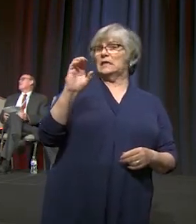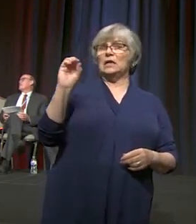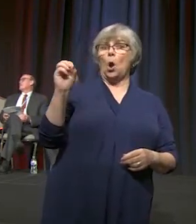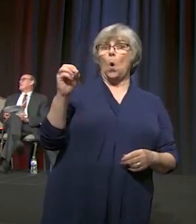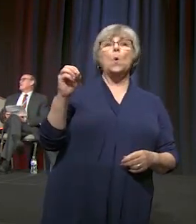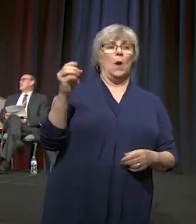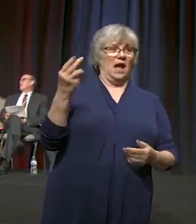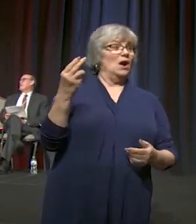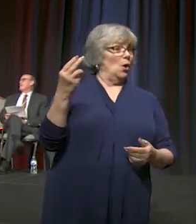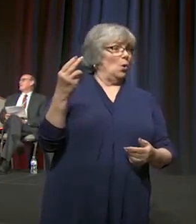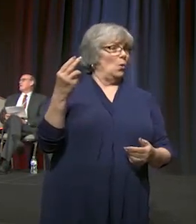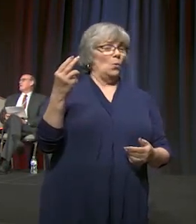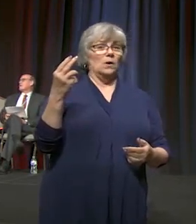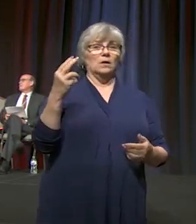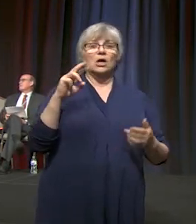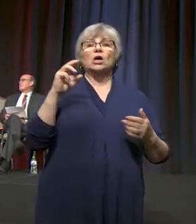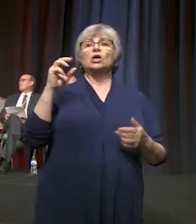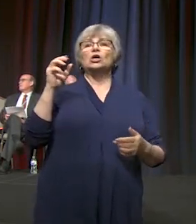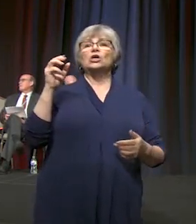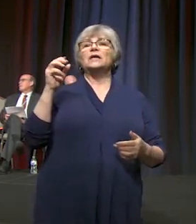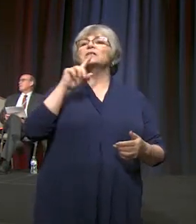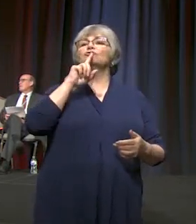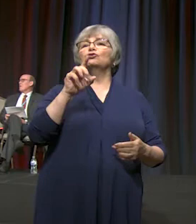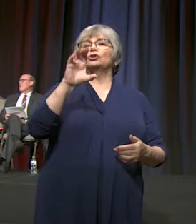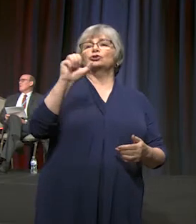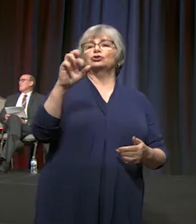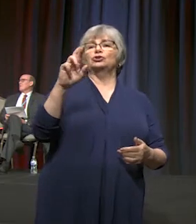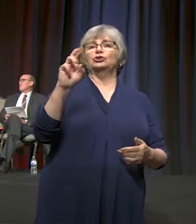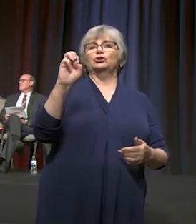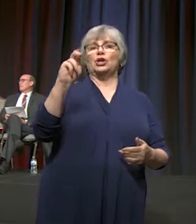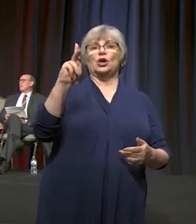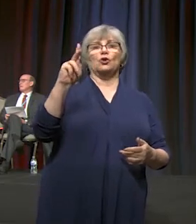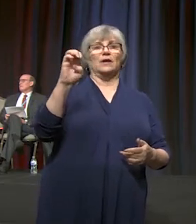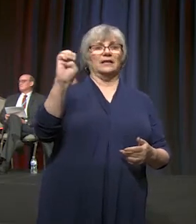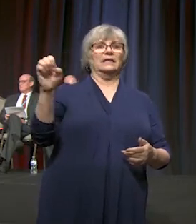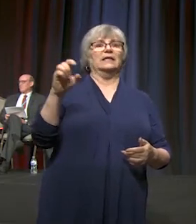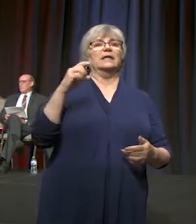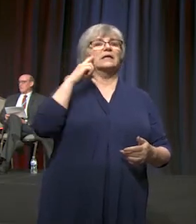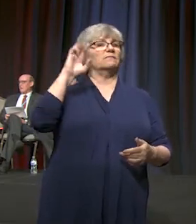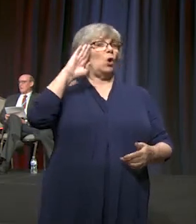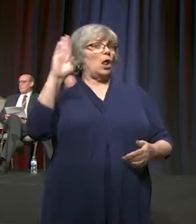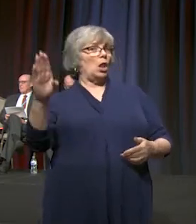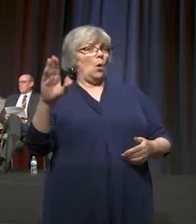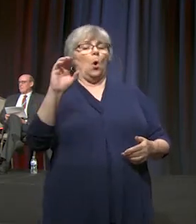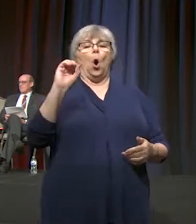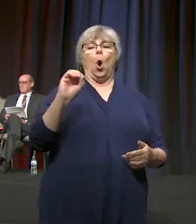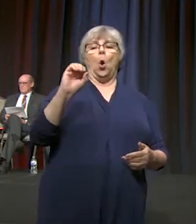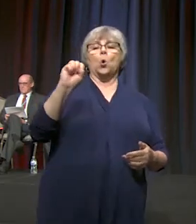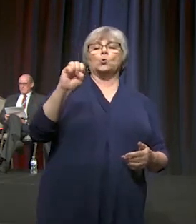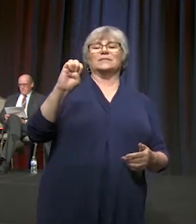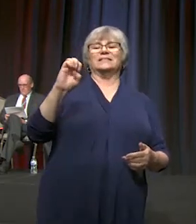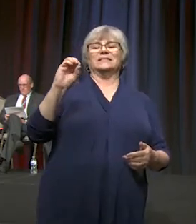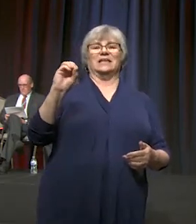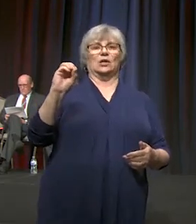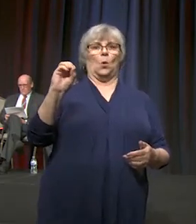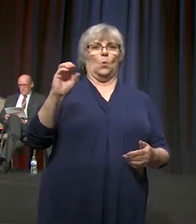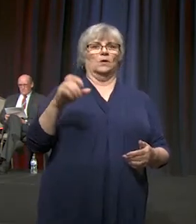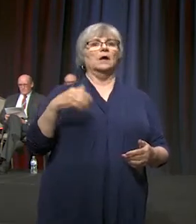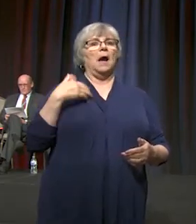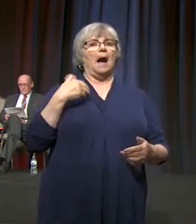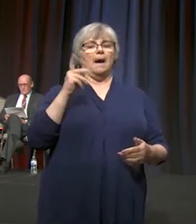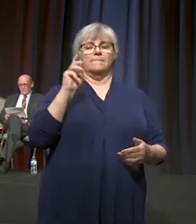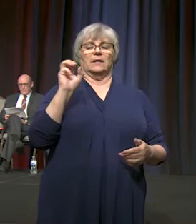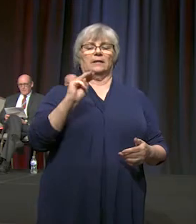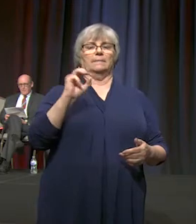OCO is Cherokee for hello, so OCO. My name is Kim Simpson. I'm a lay